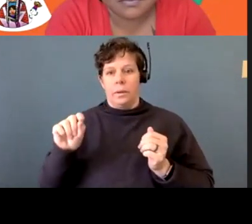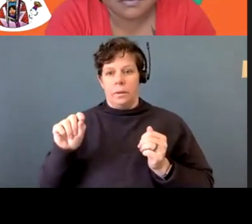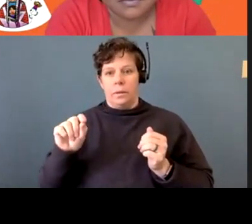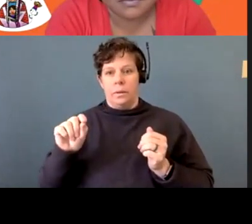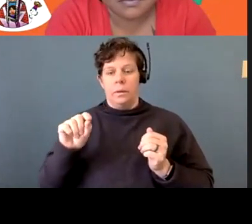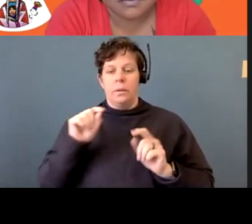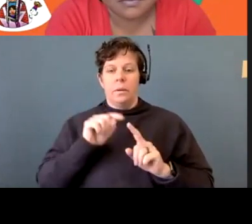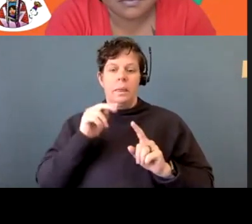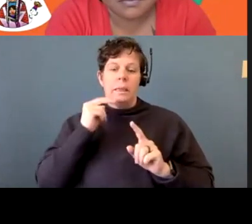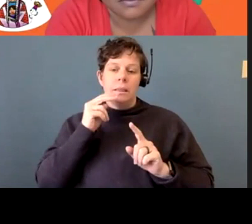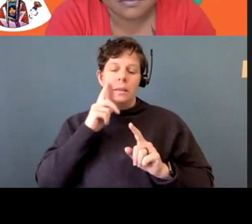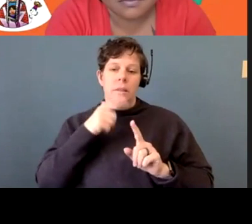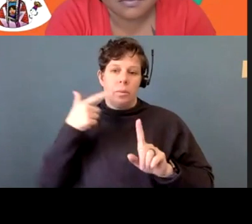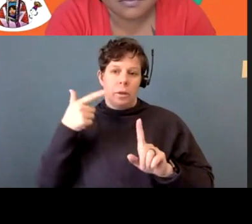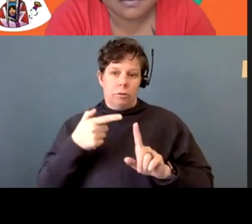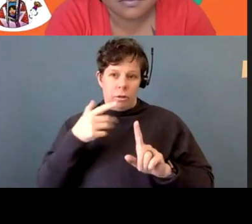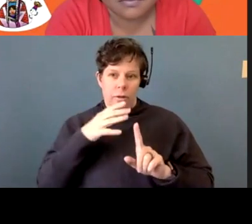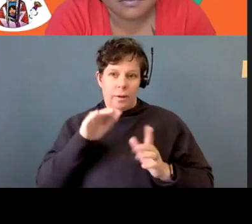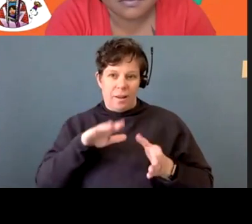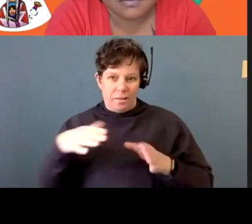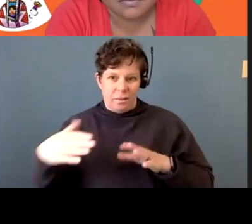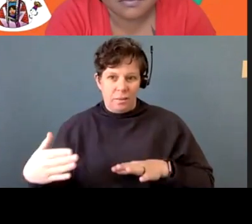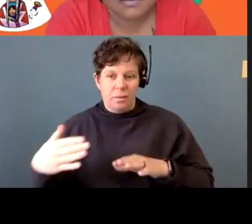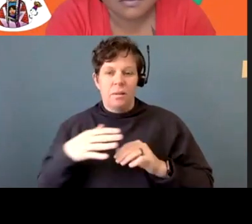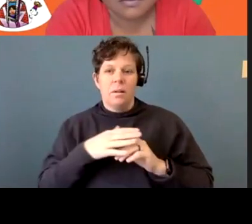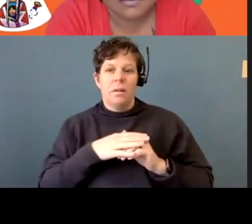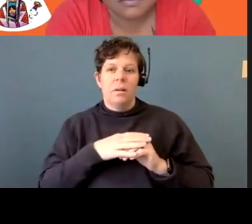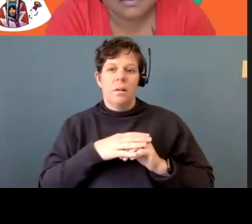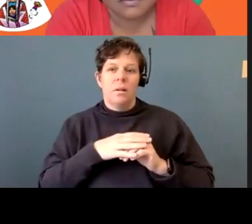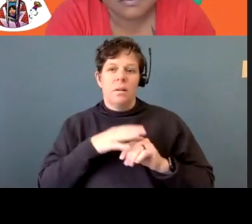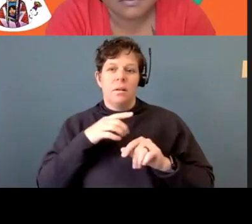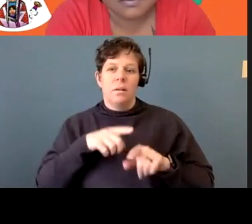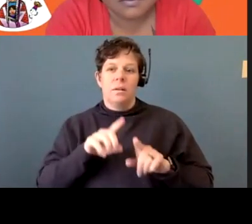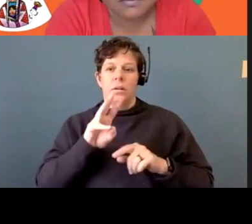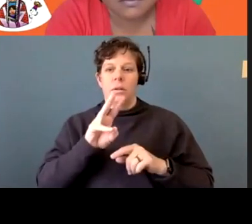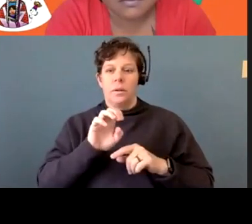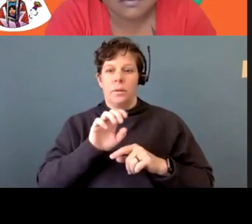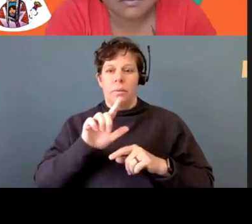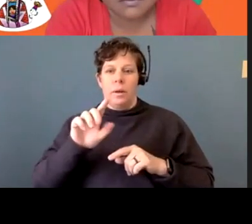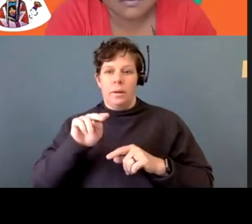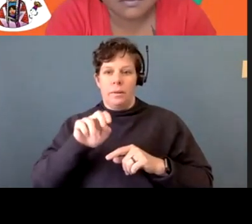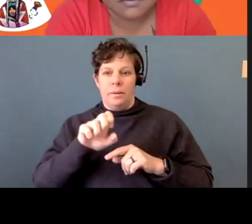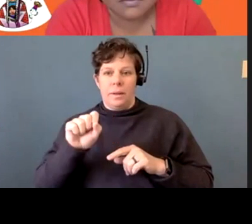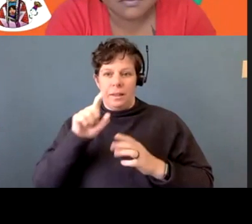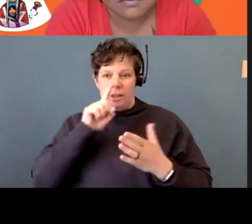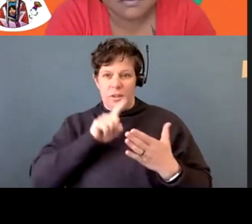was shot and killed, um, during a wellness check. So